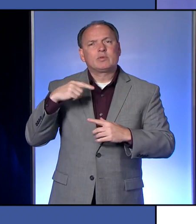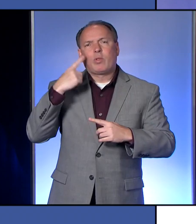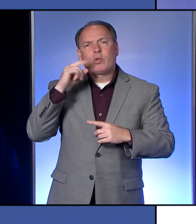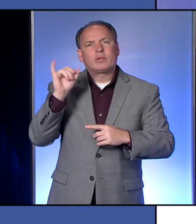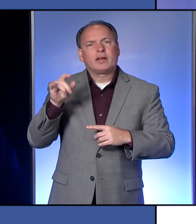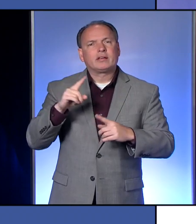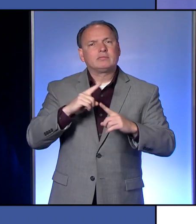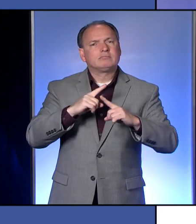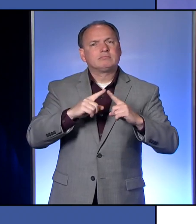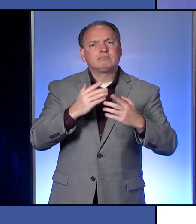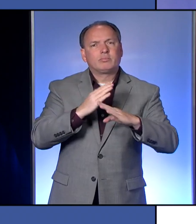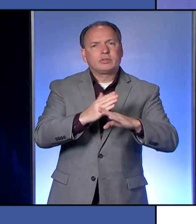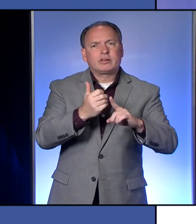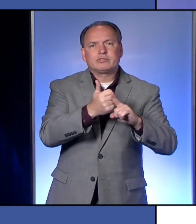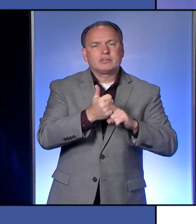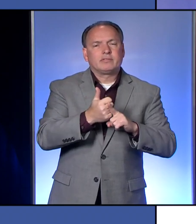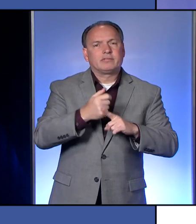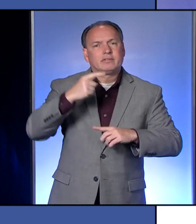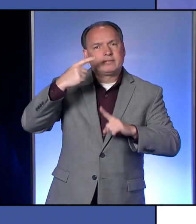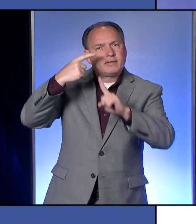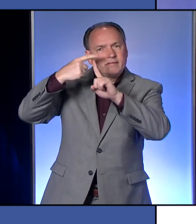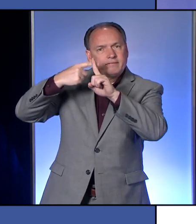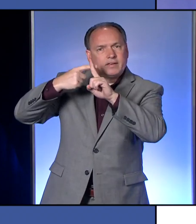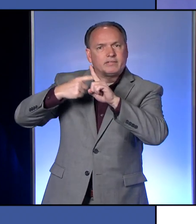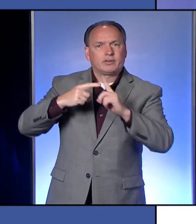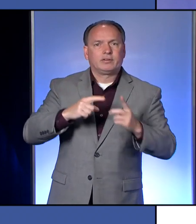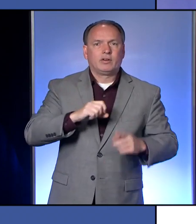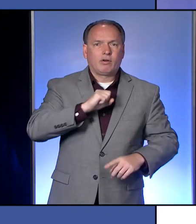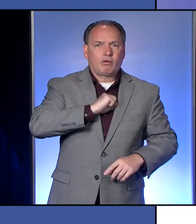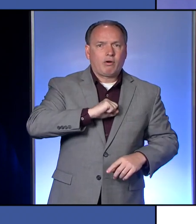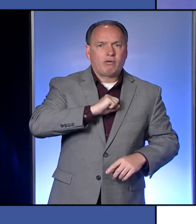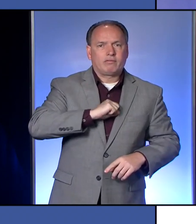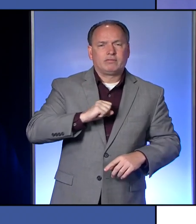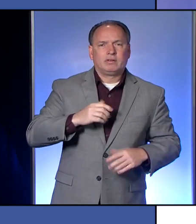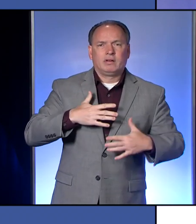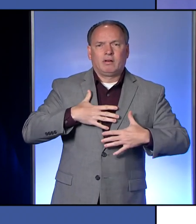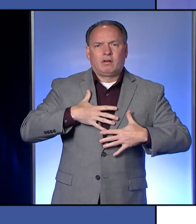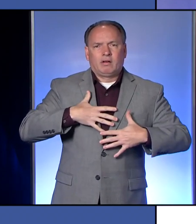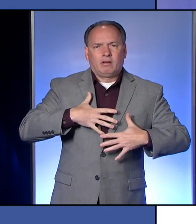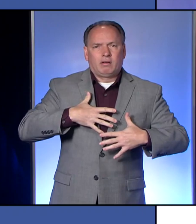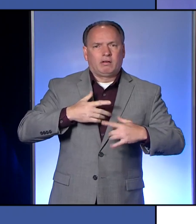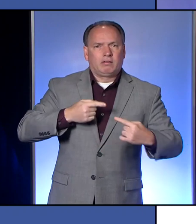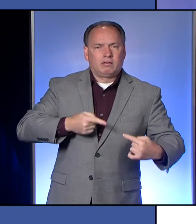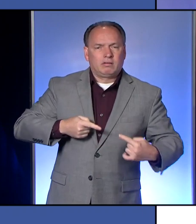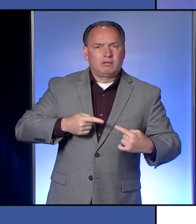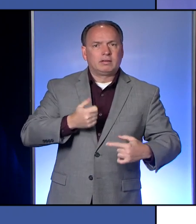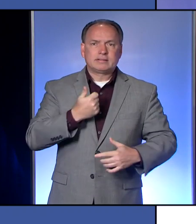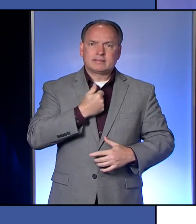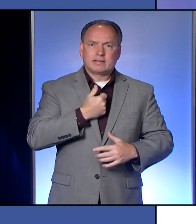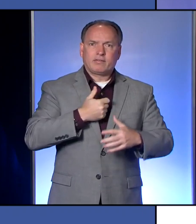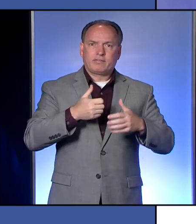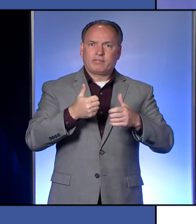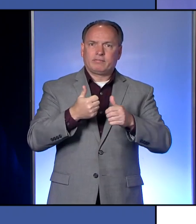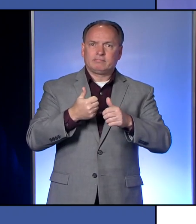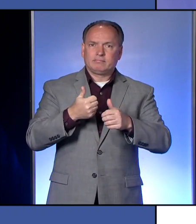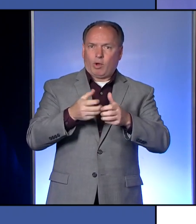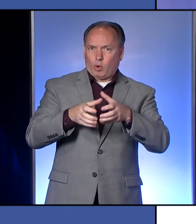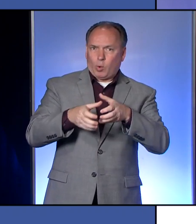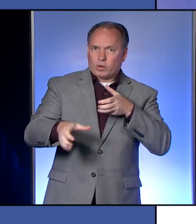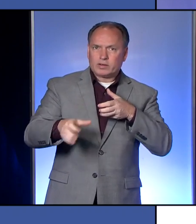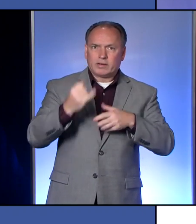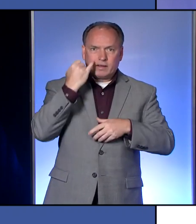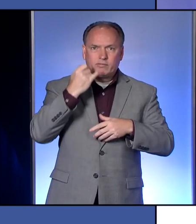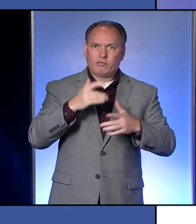protect yourself and others. The fever, cough, shortness of breath. Self-quarantine if you have these symptoms or